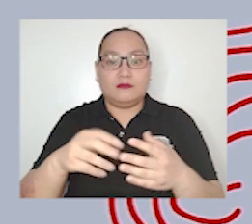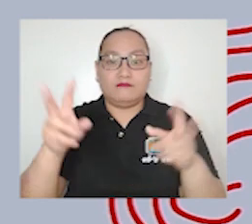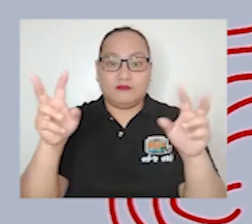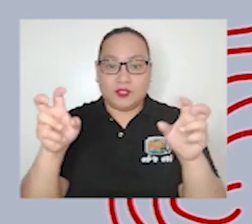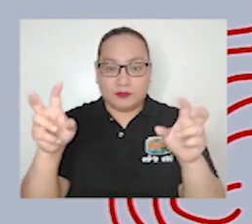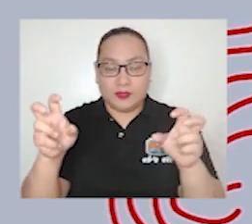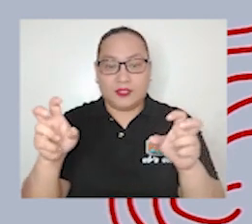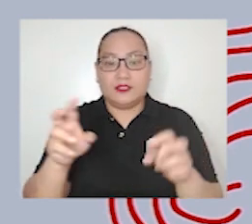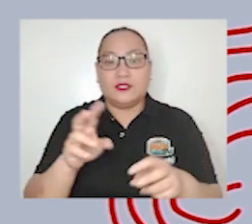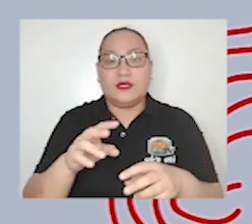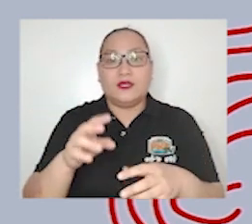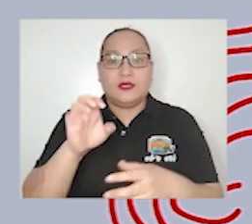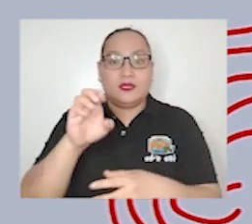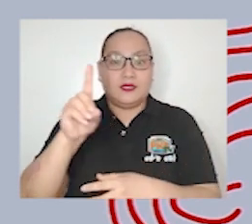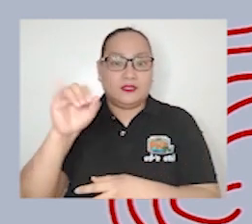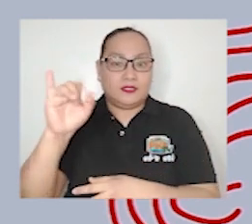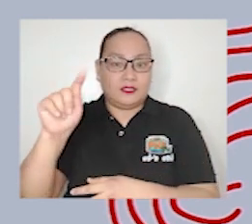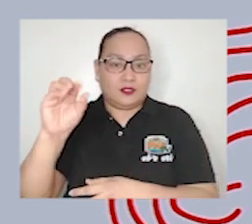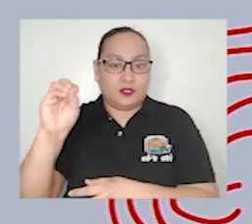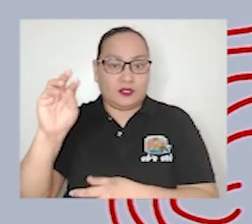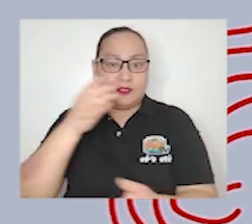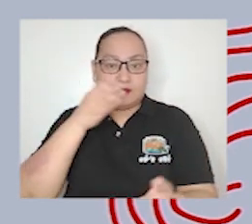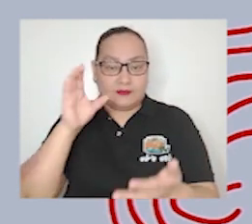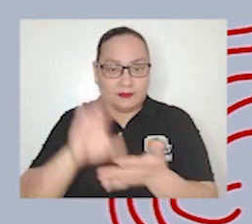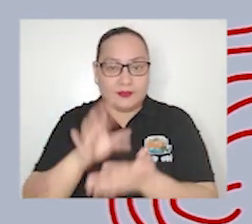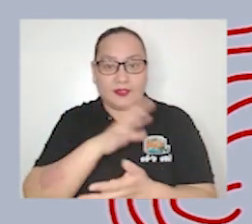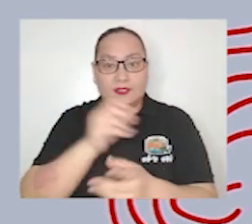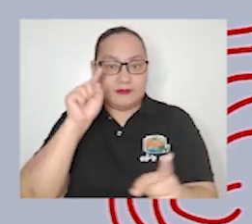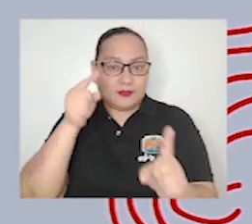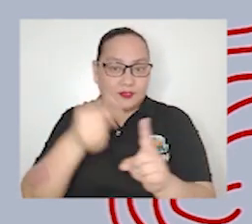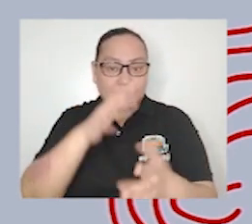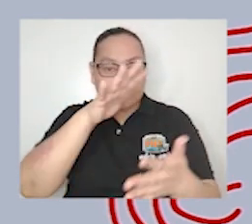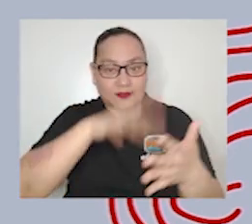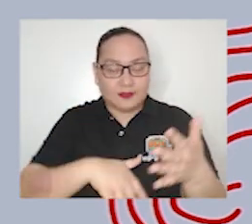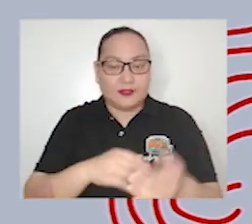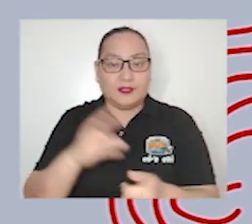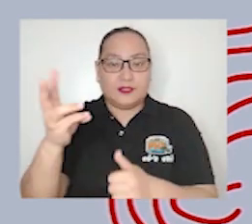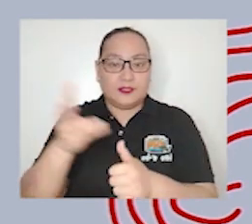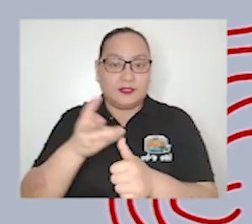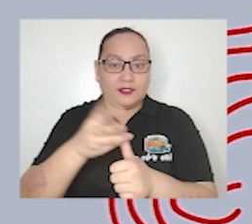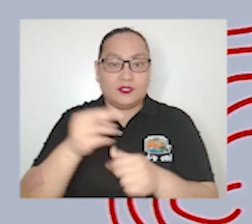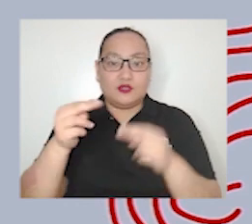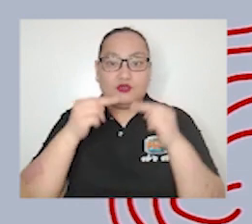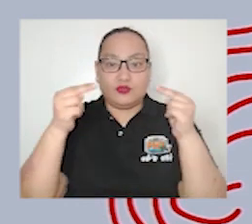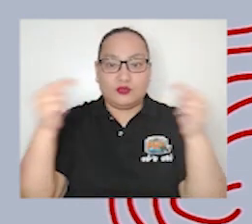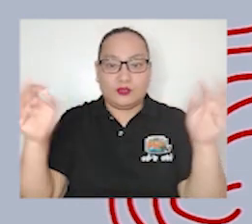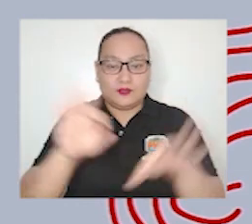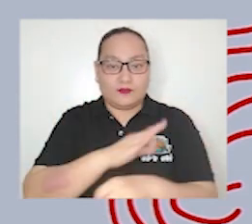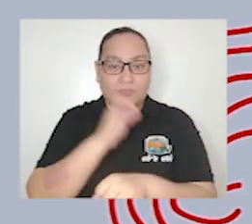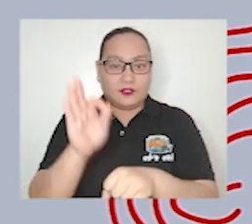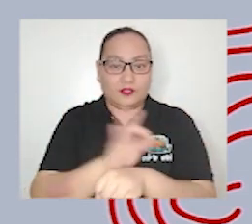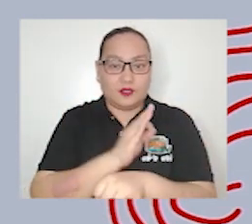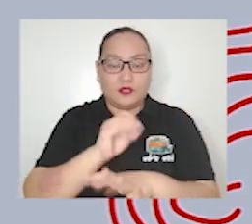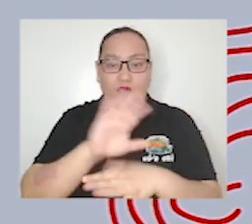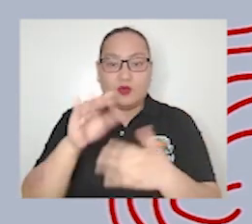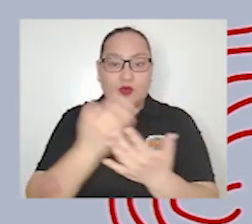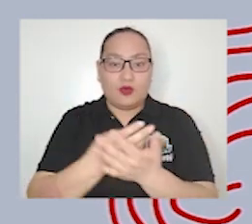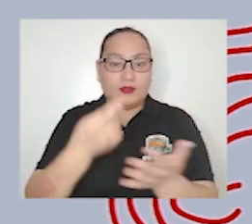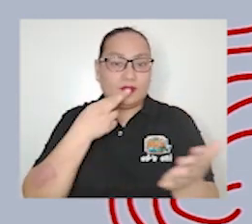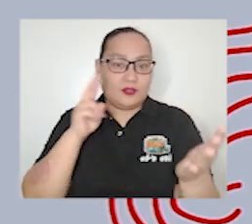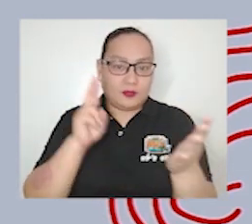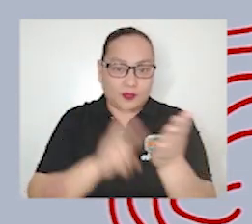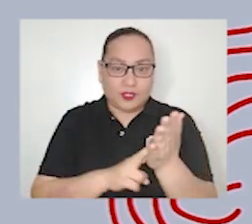articles six news function that all reports news and happenings